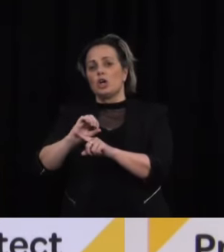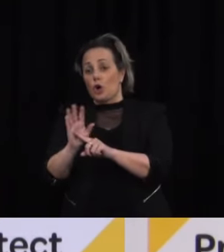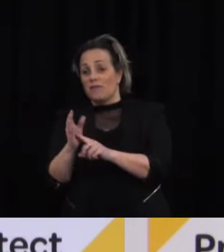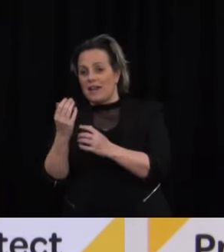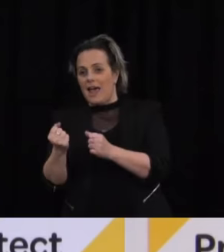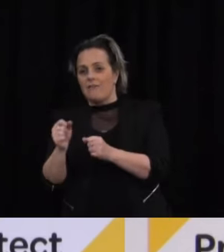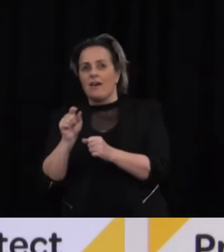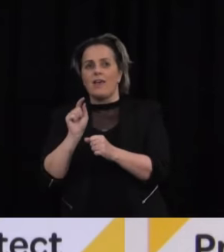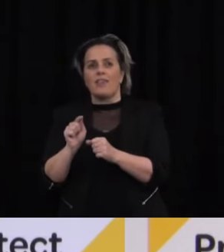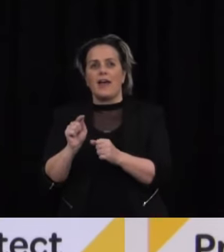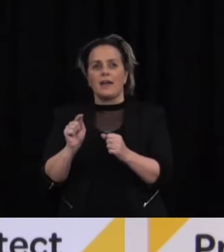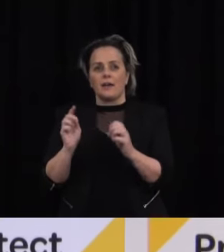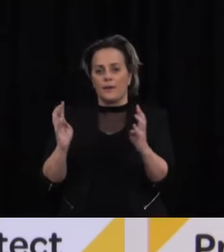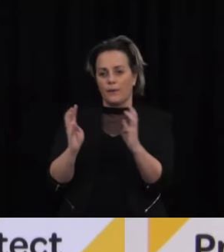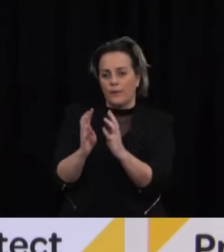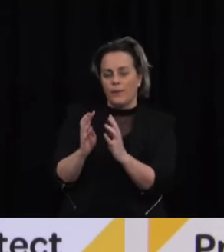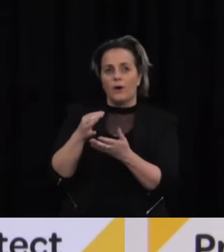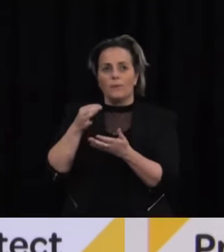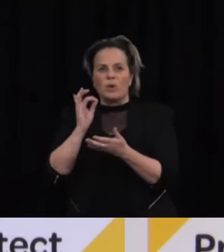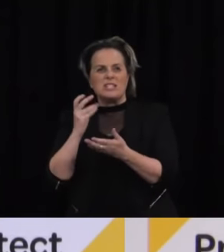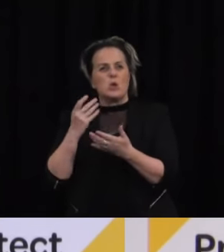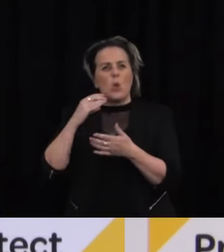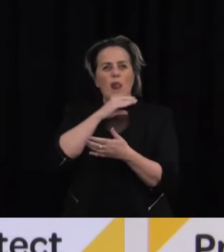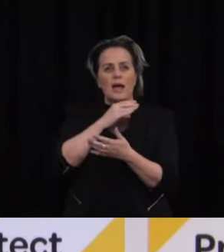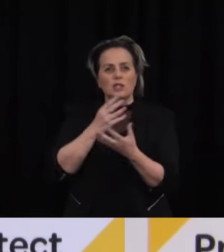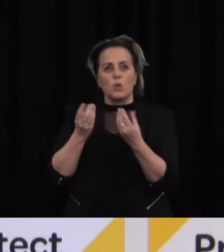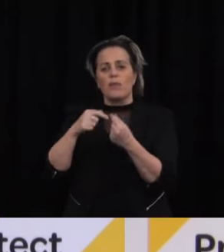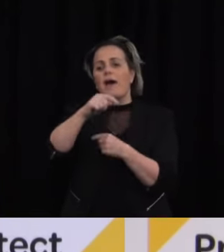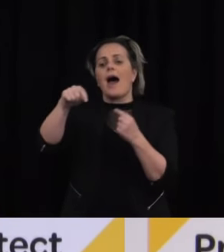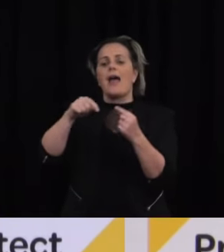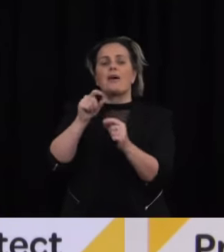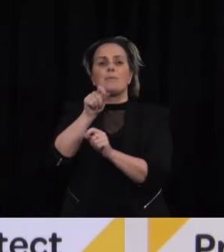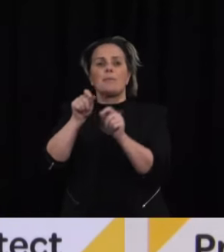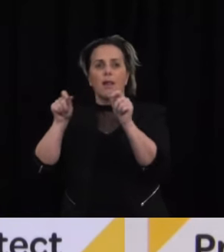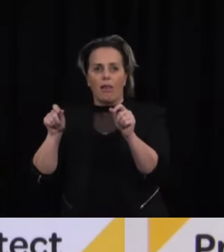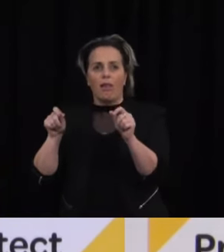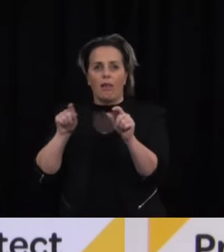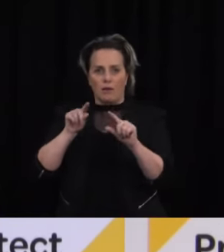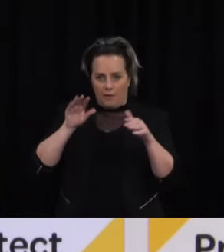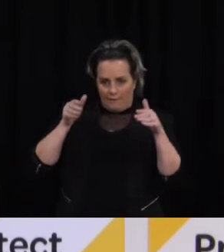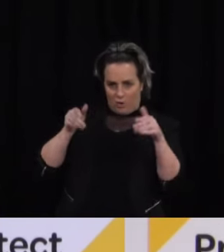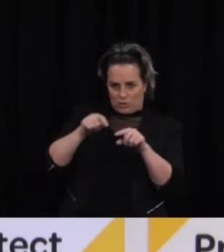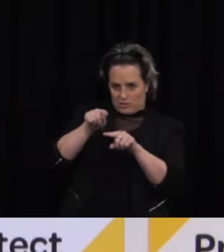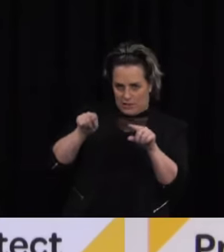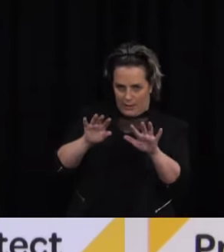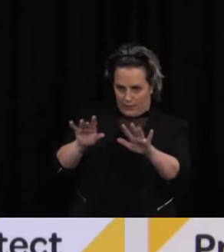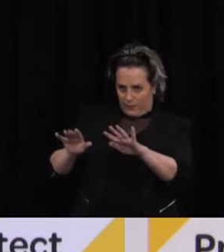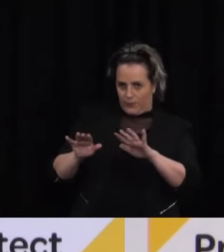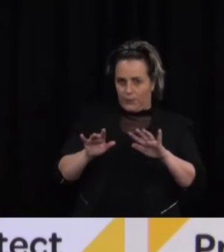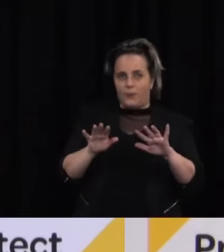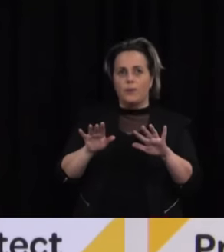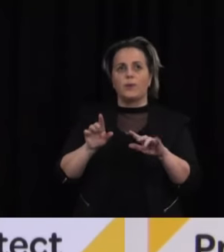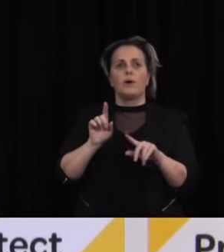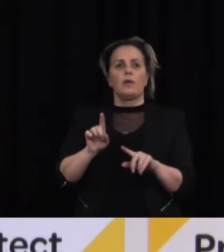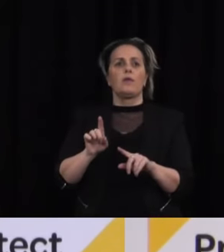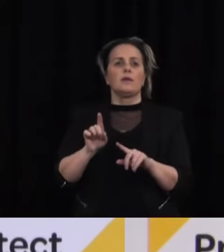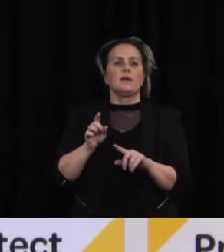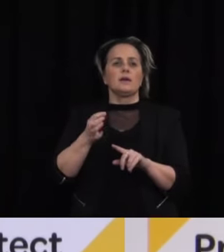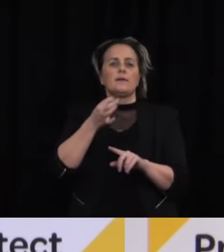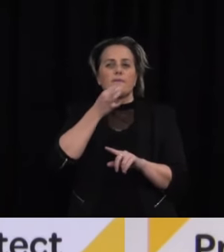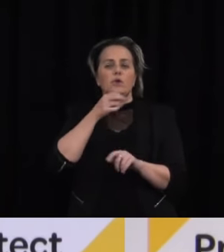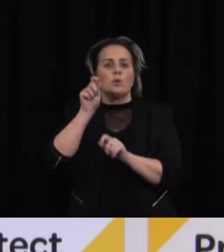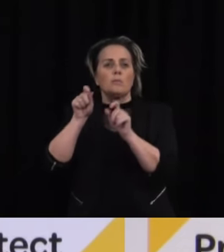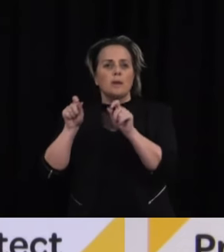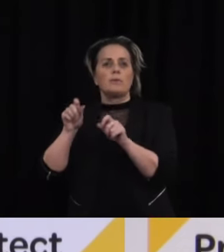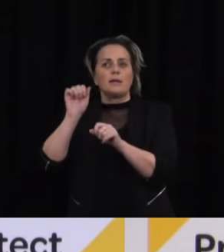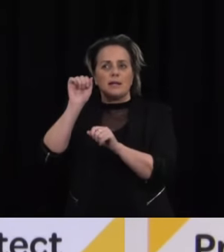lunch and they were treated as close contacts and are isolating and being tested but those were the only people who were judged to be in